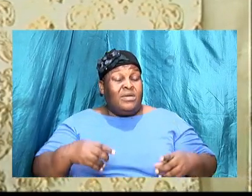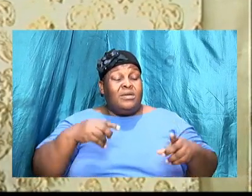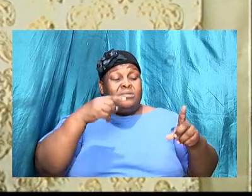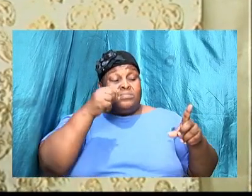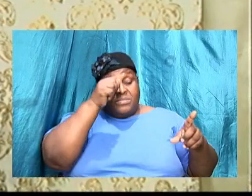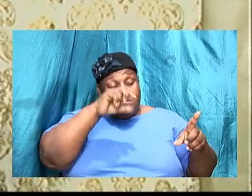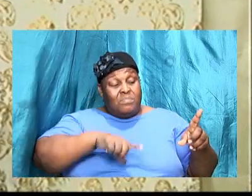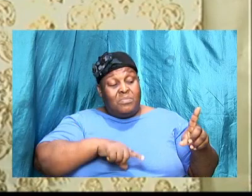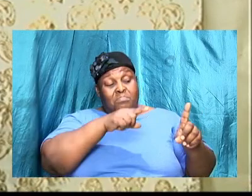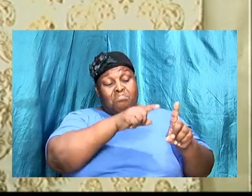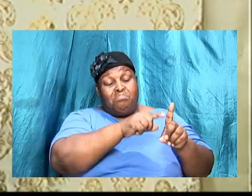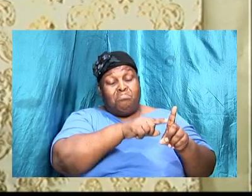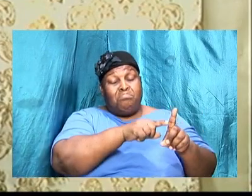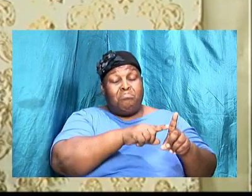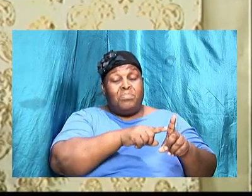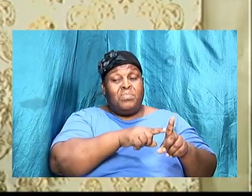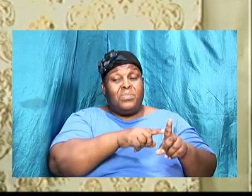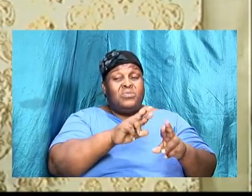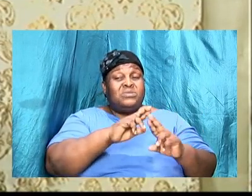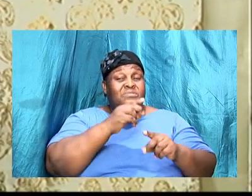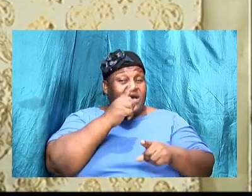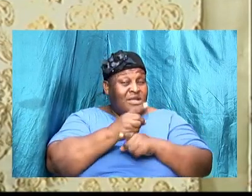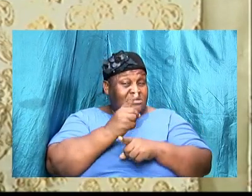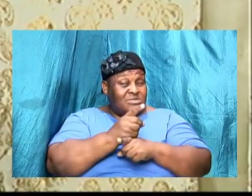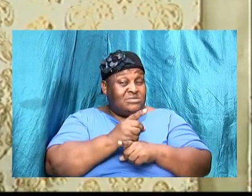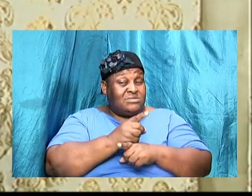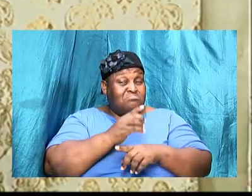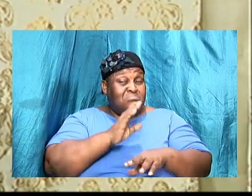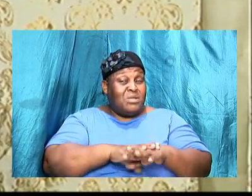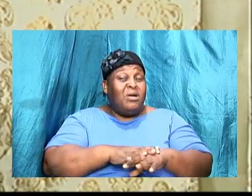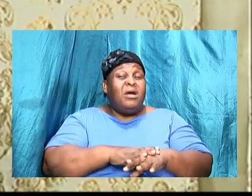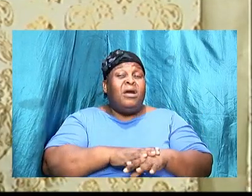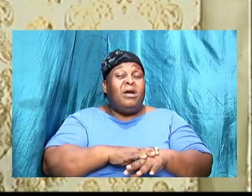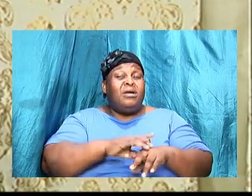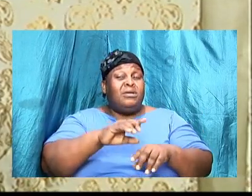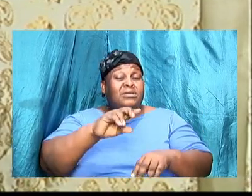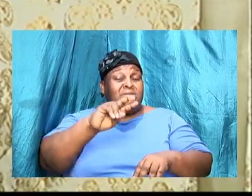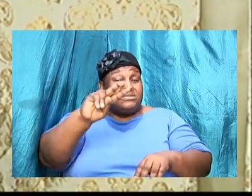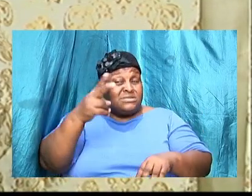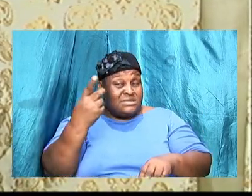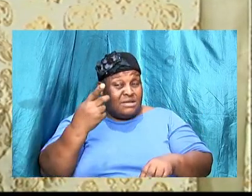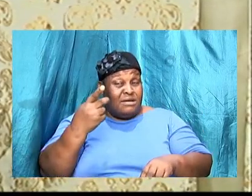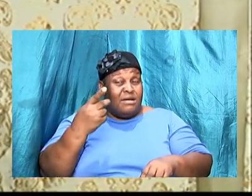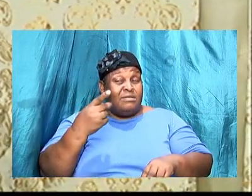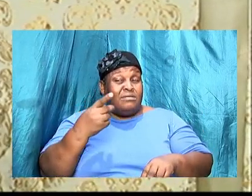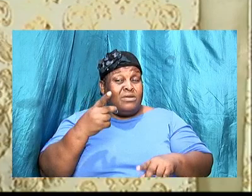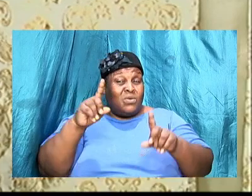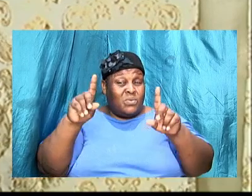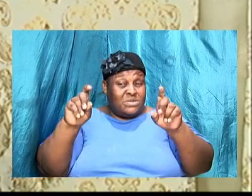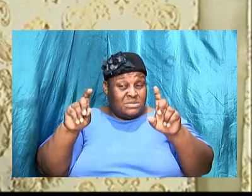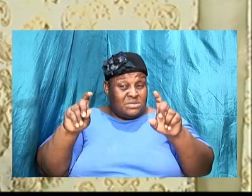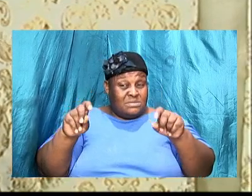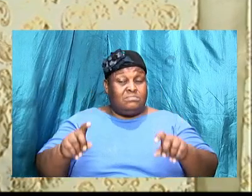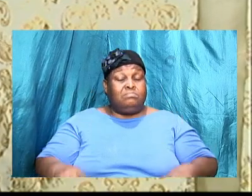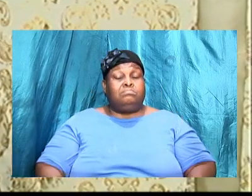on the second occasion like I was shared with us the other day sometimes as individuals